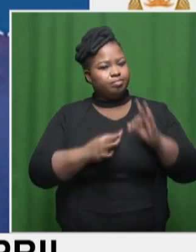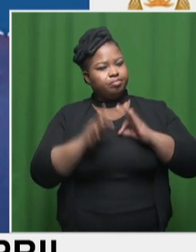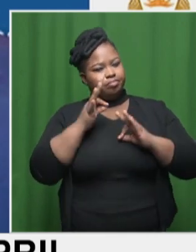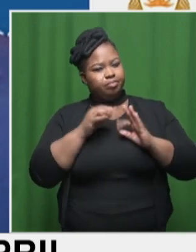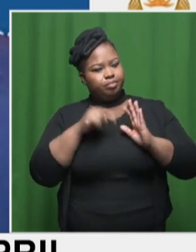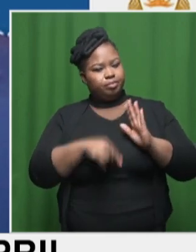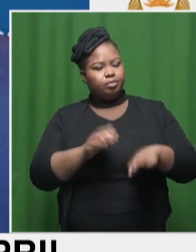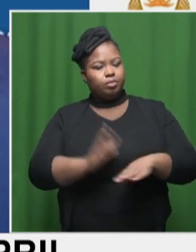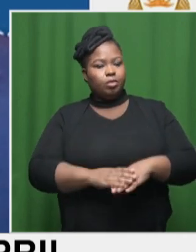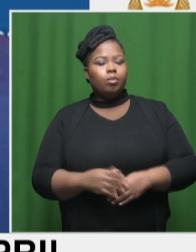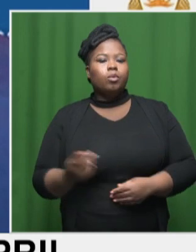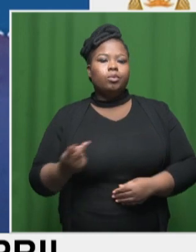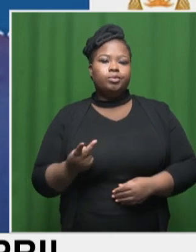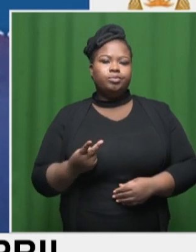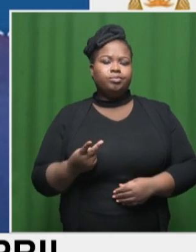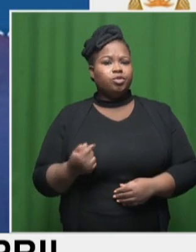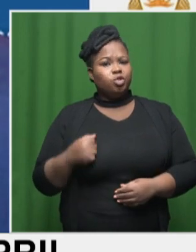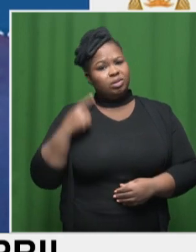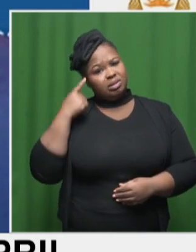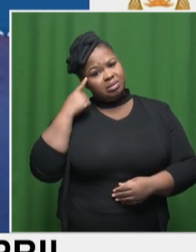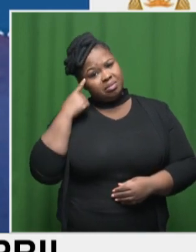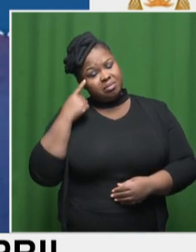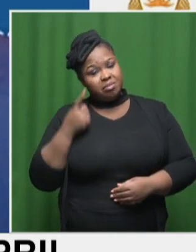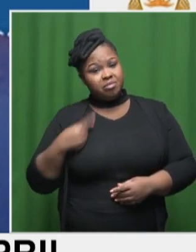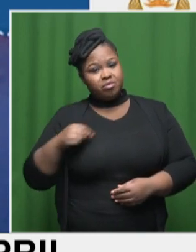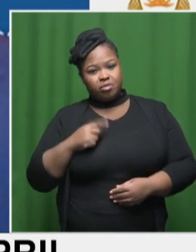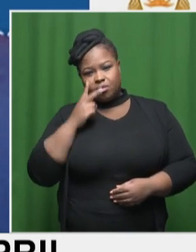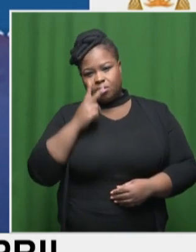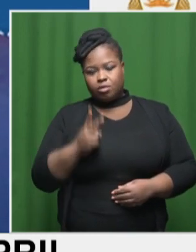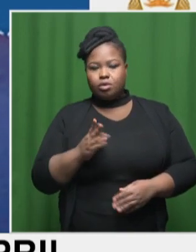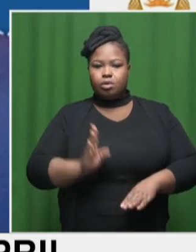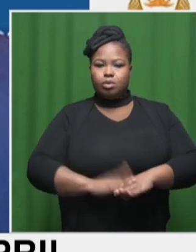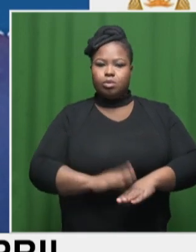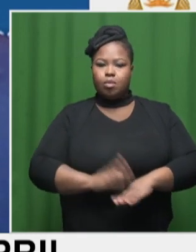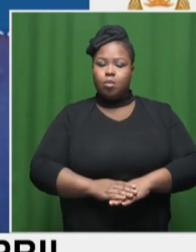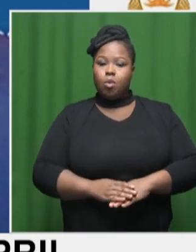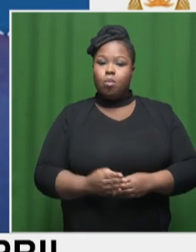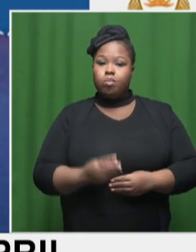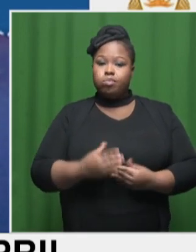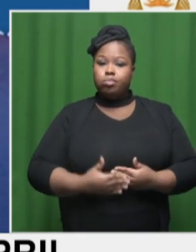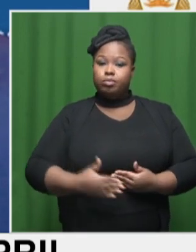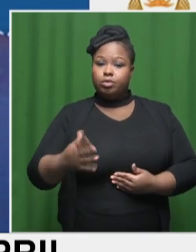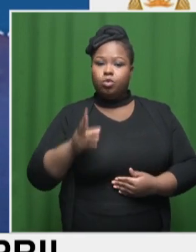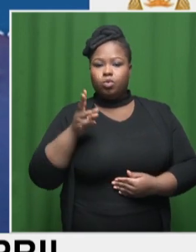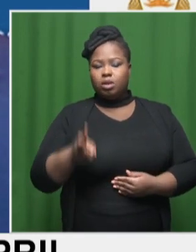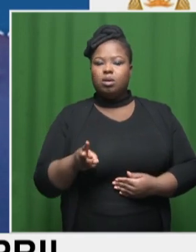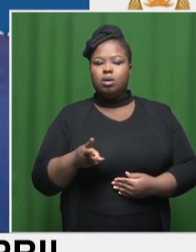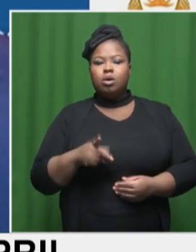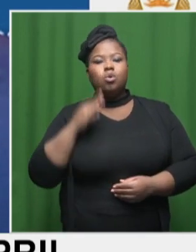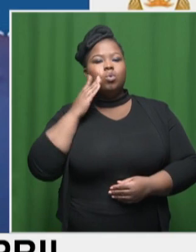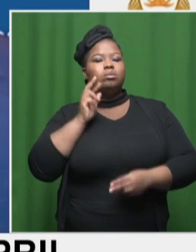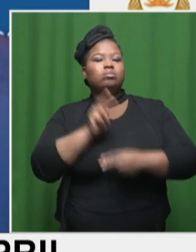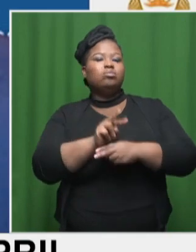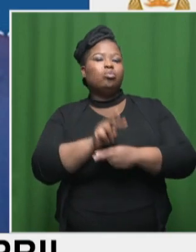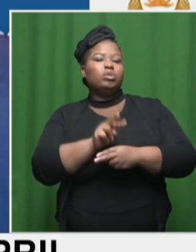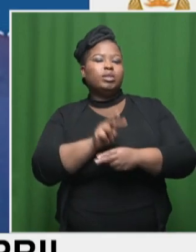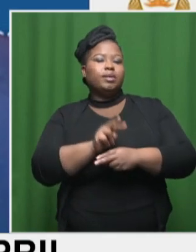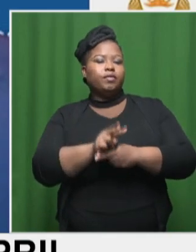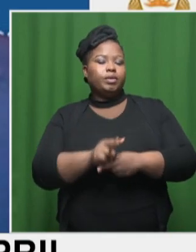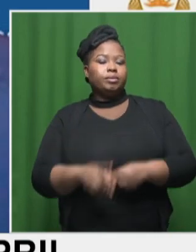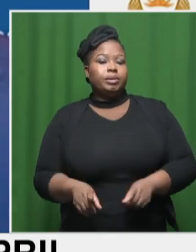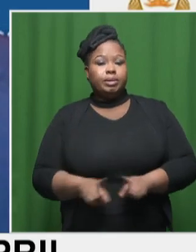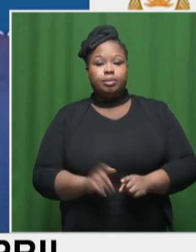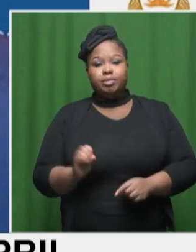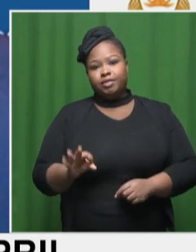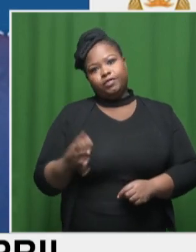also, are we likely to see any more in this particular regard just from observing? And again, if you're